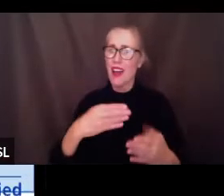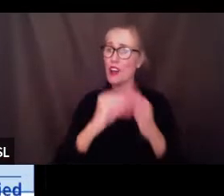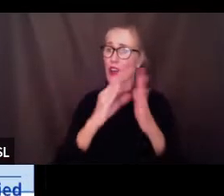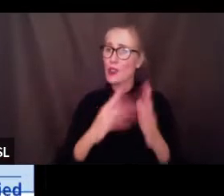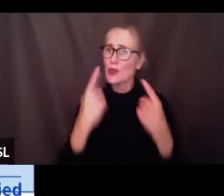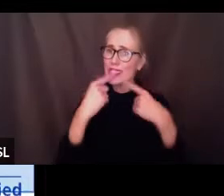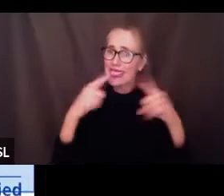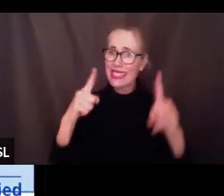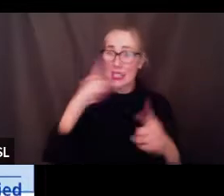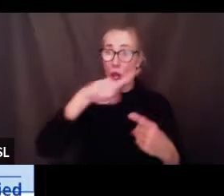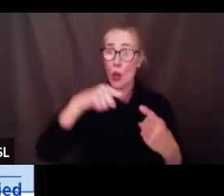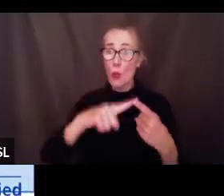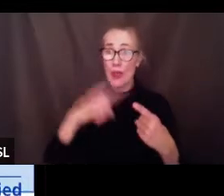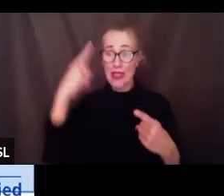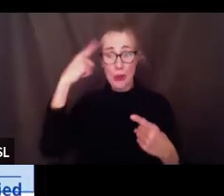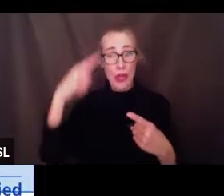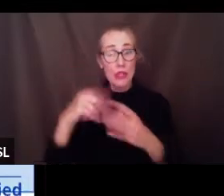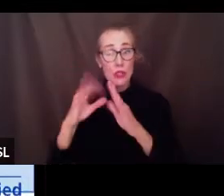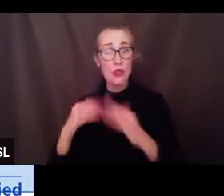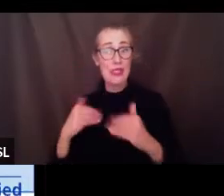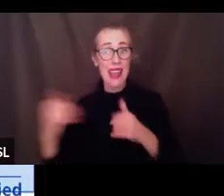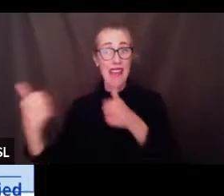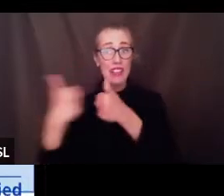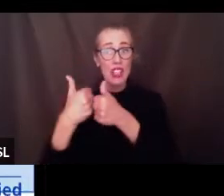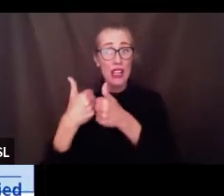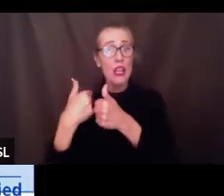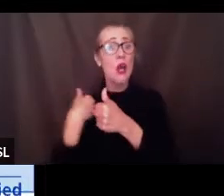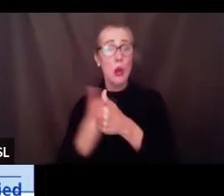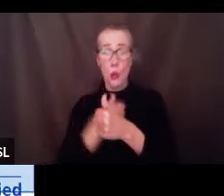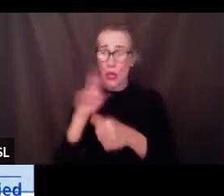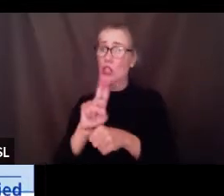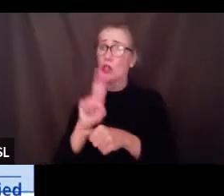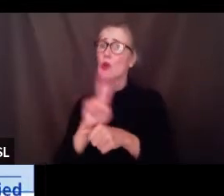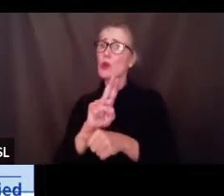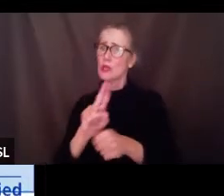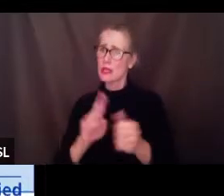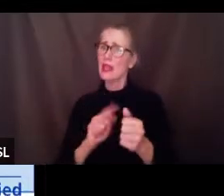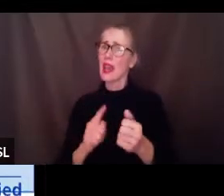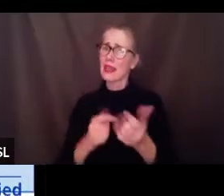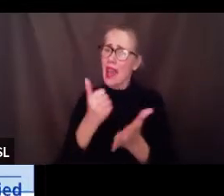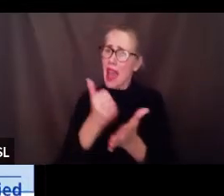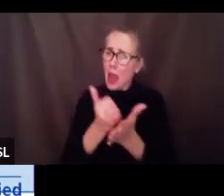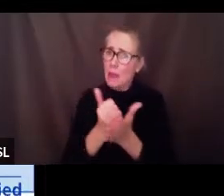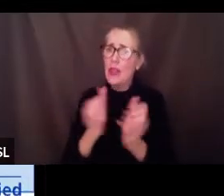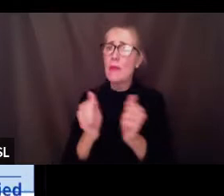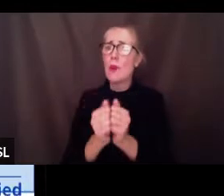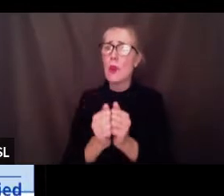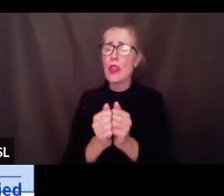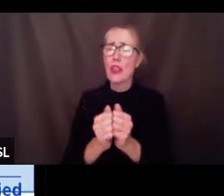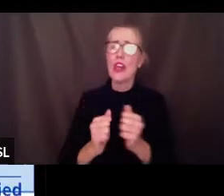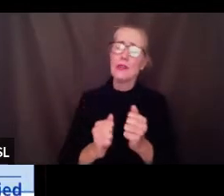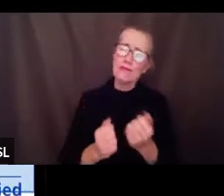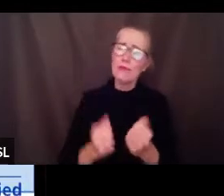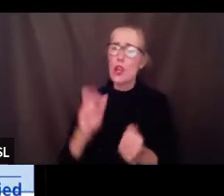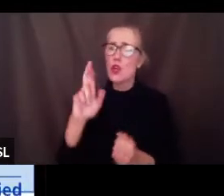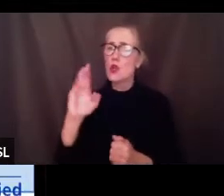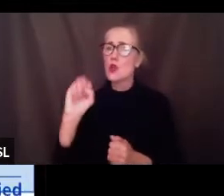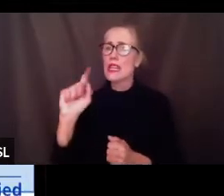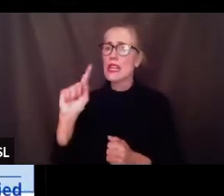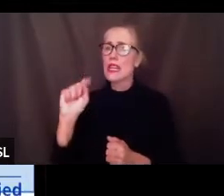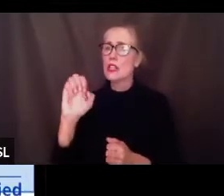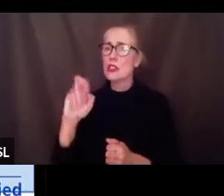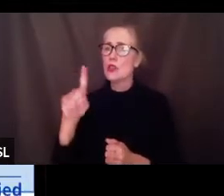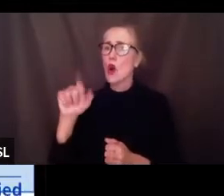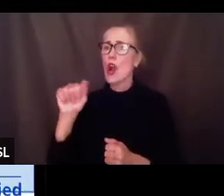challenges we approach students using restorative and trauma-informed approaches. And we believe that we must address the significant